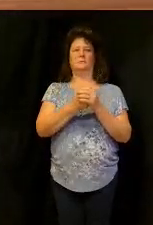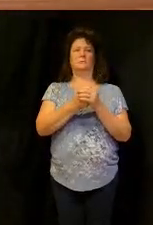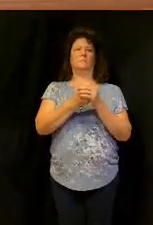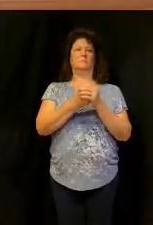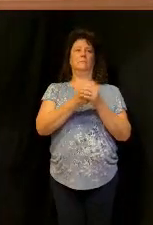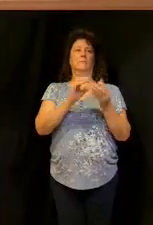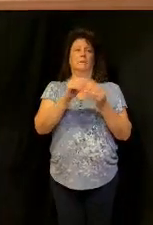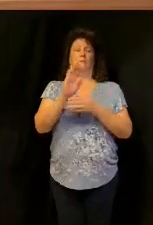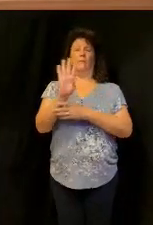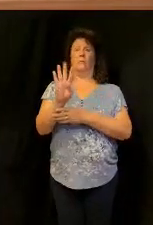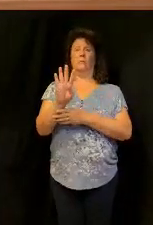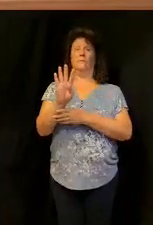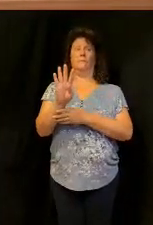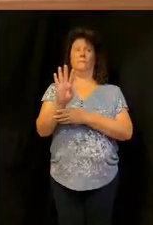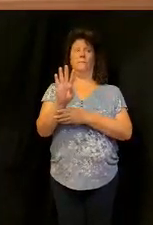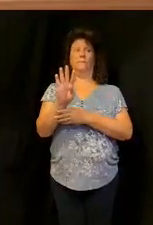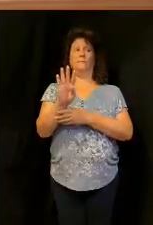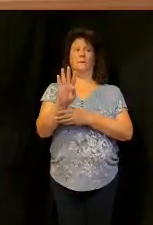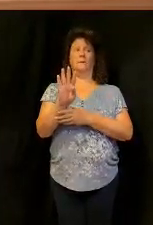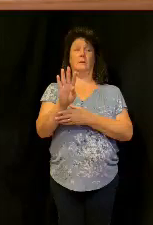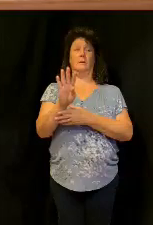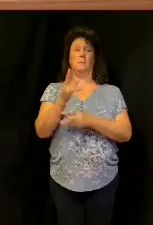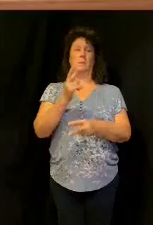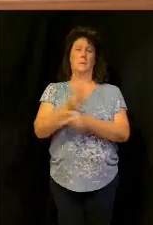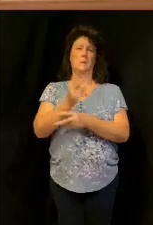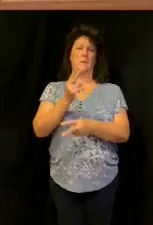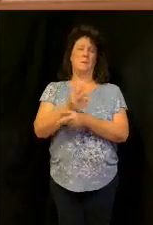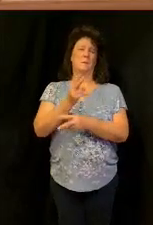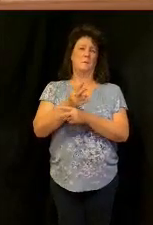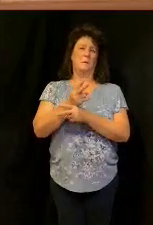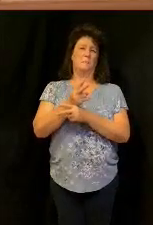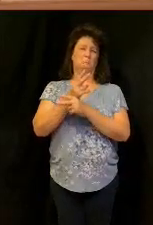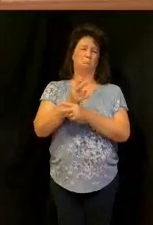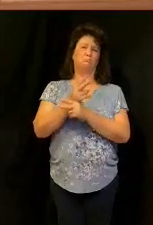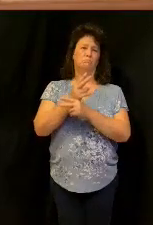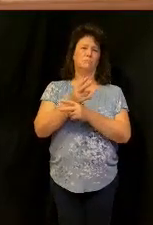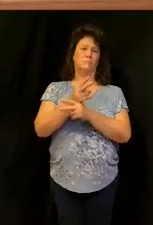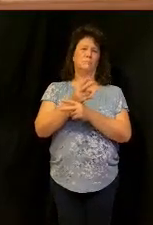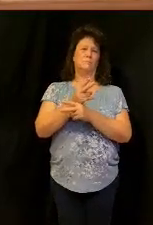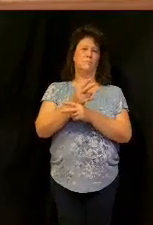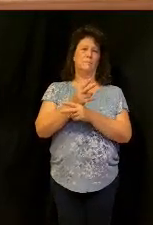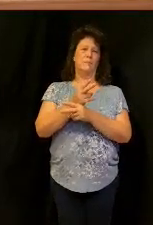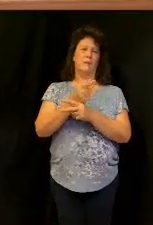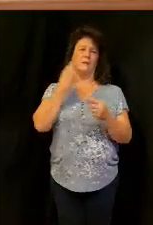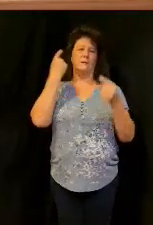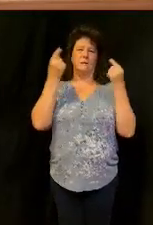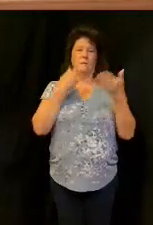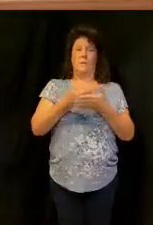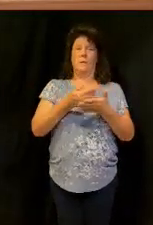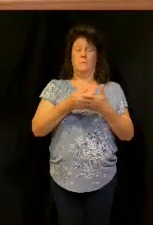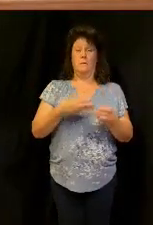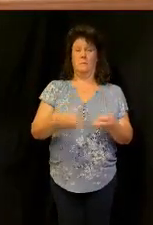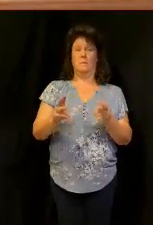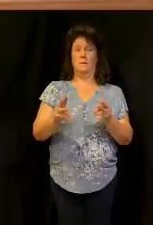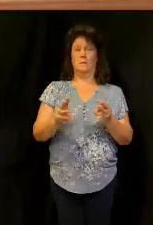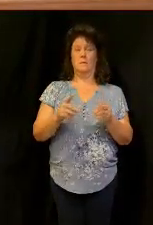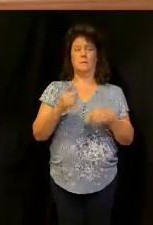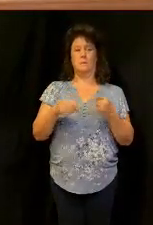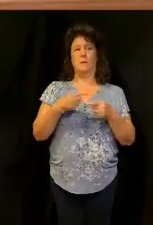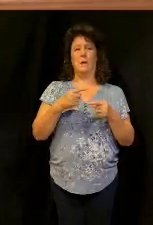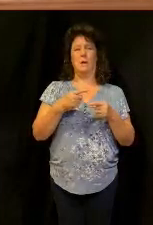number four is stewardship these are the considering the money ways it's all about stewardship